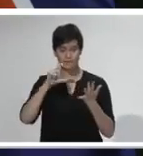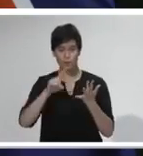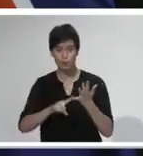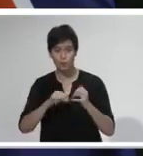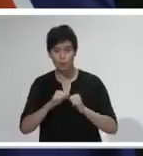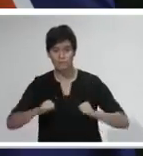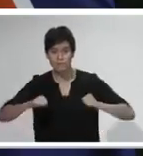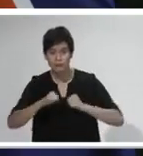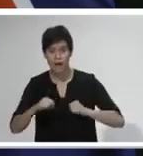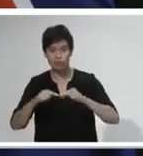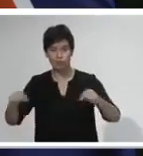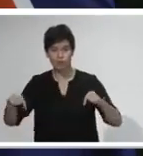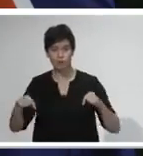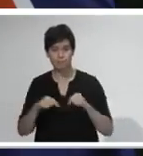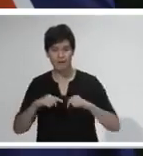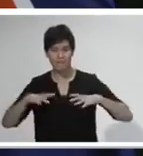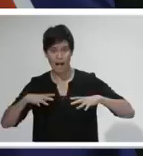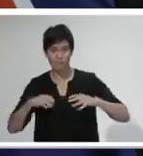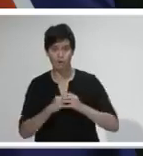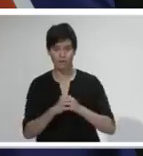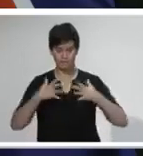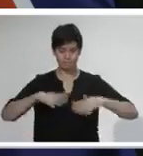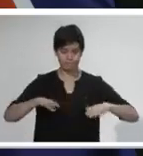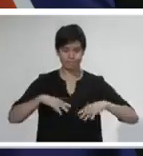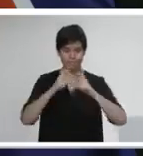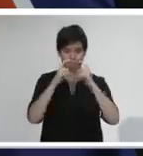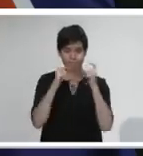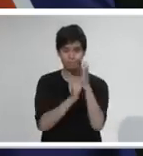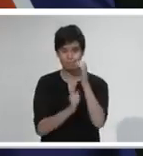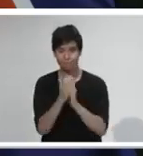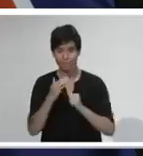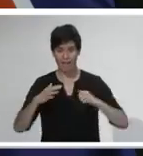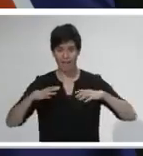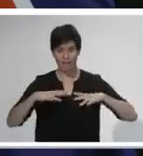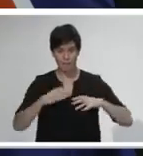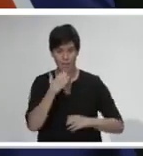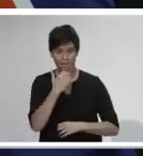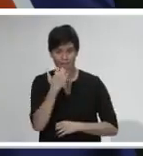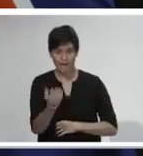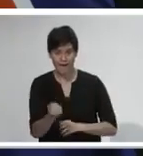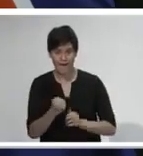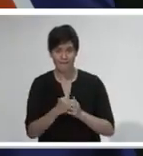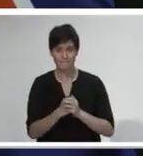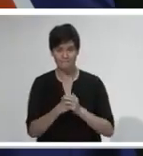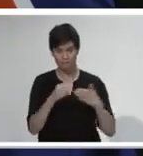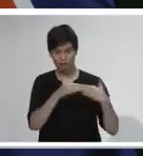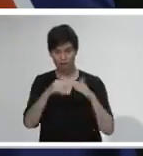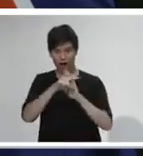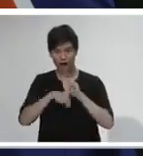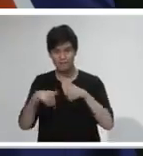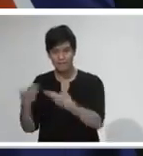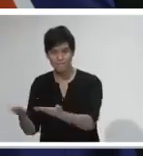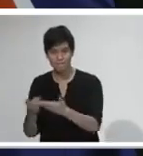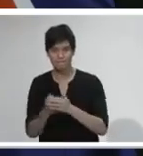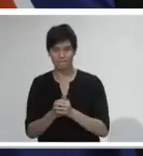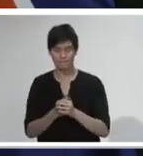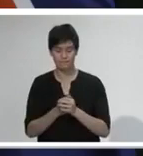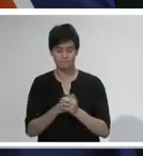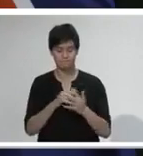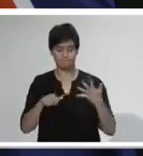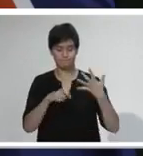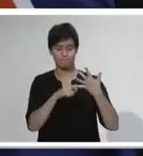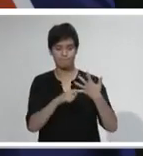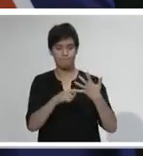recommended. Alongside that, will look at the evidence of the effects of the measures on the economy and on society more broadly,